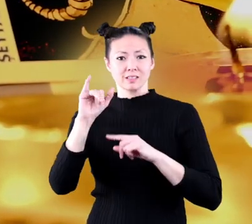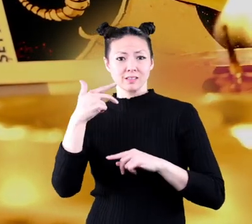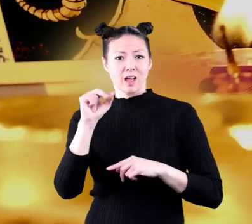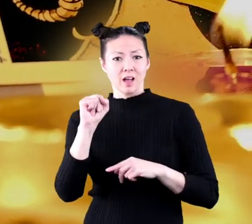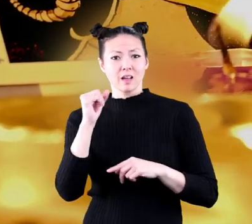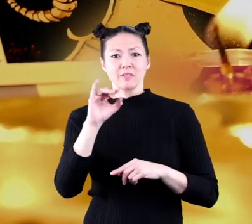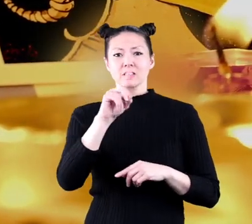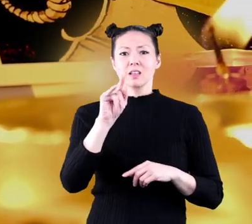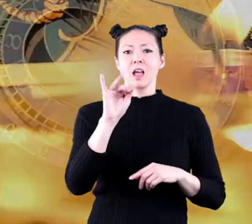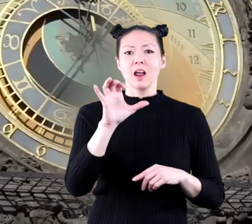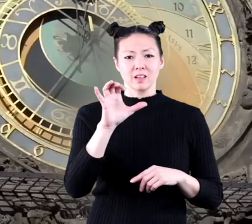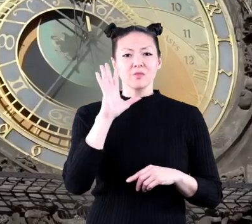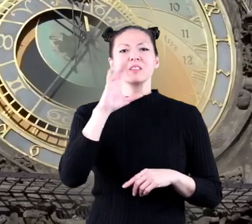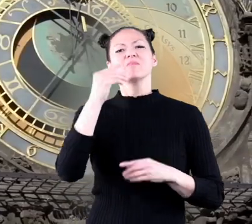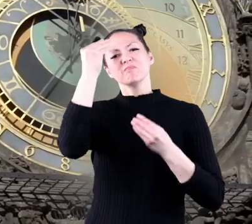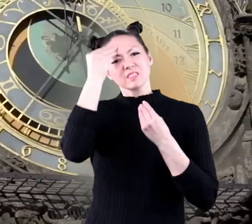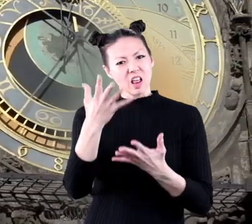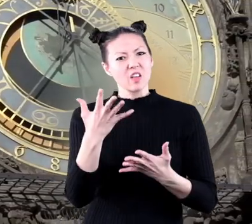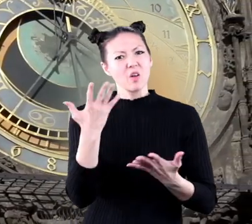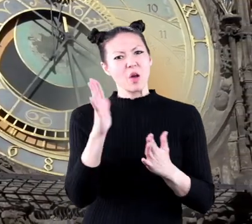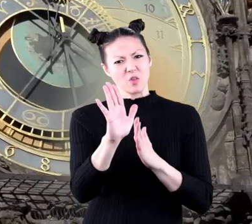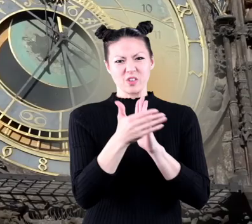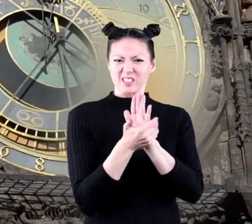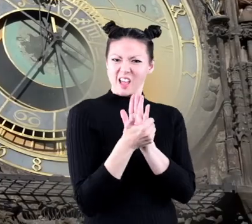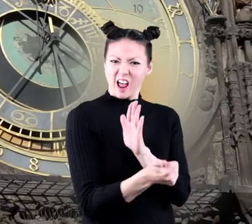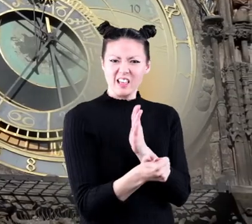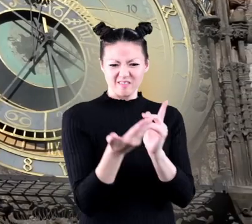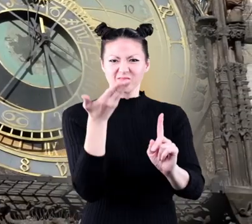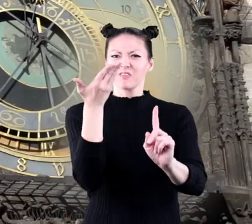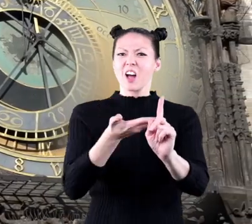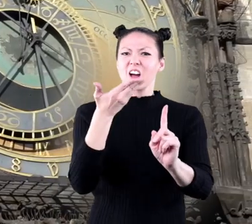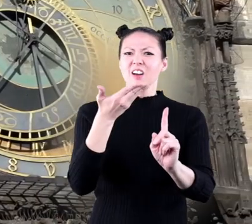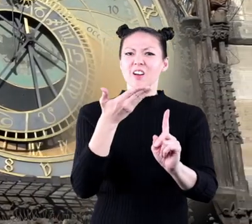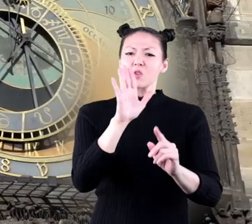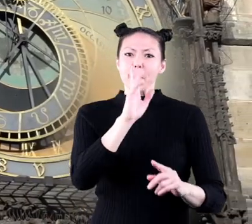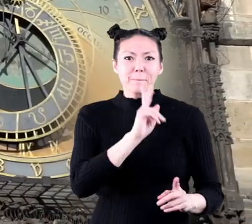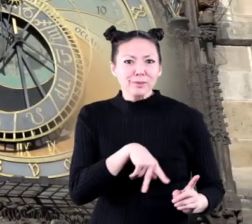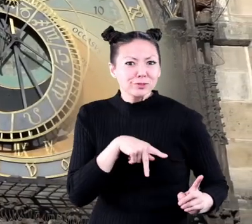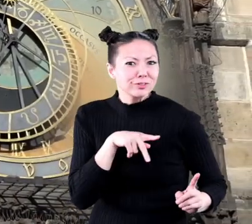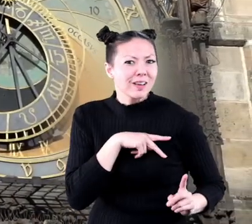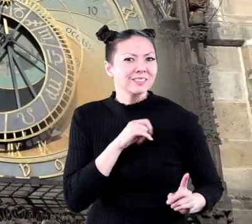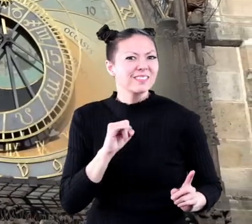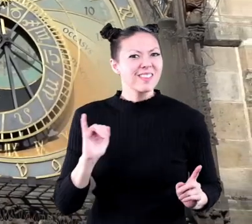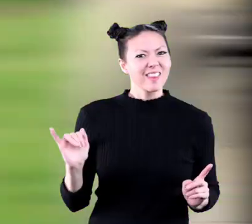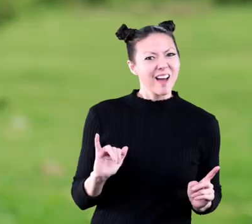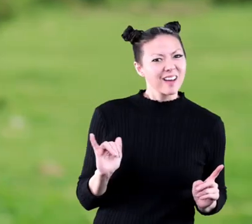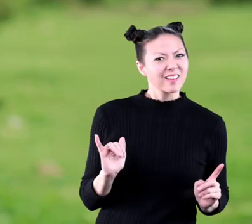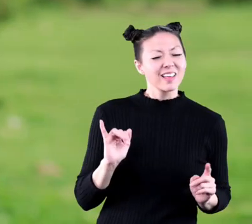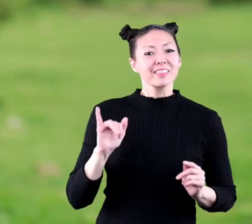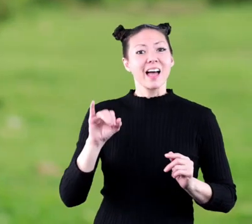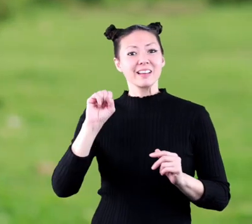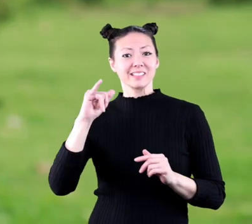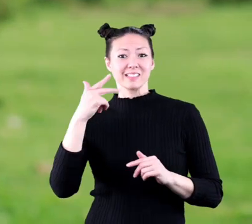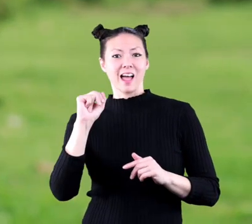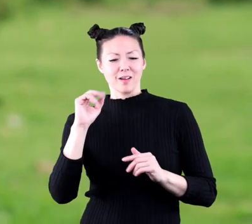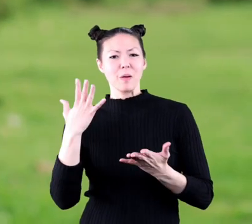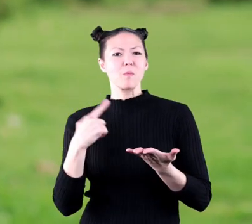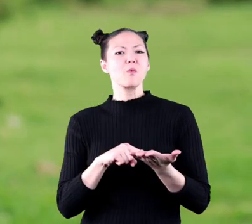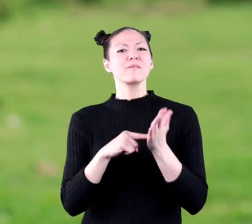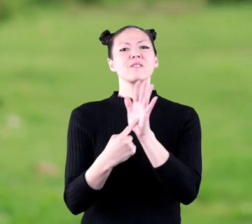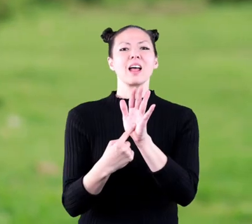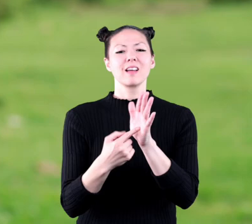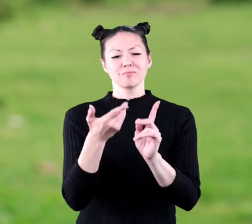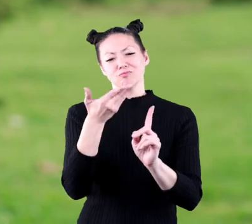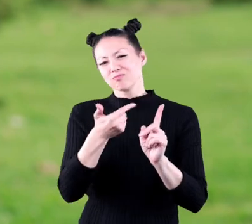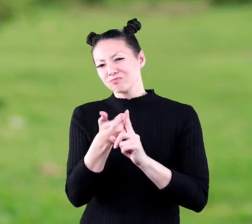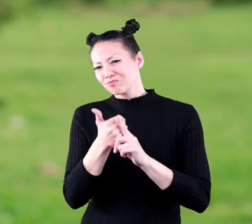signs of the zodiac will tell you what your talents are and what your personality is like. The signs might reveal that you